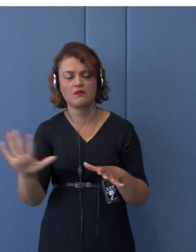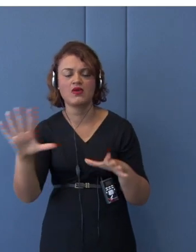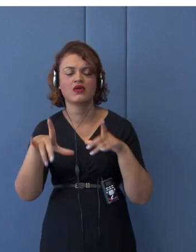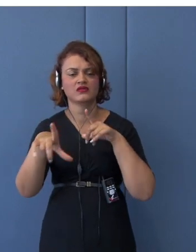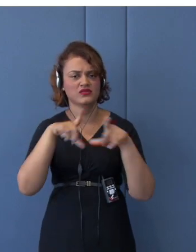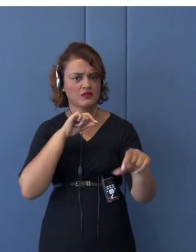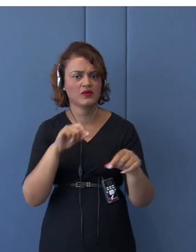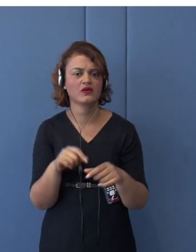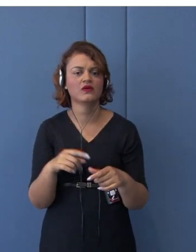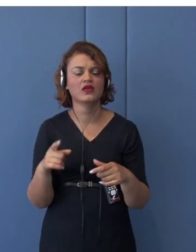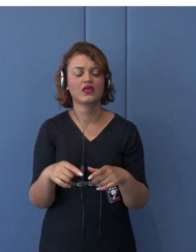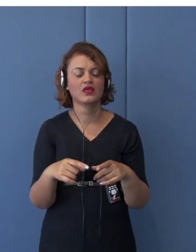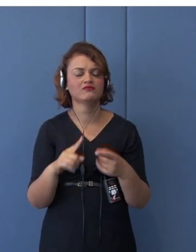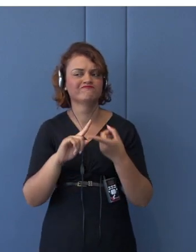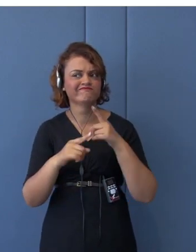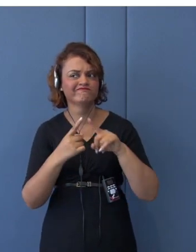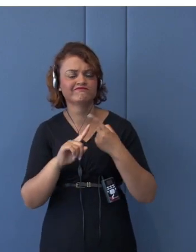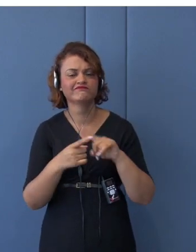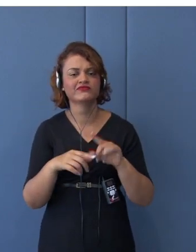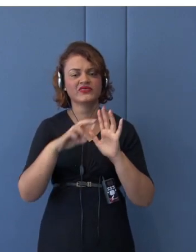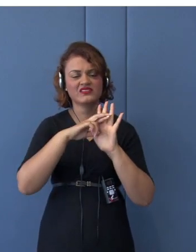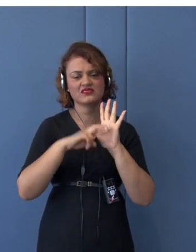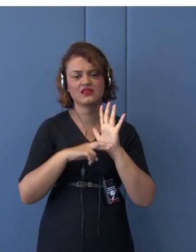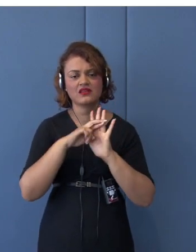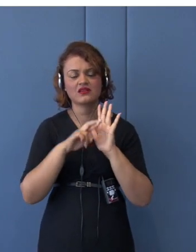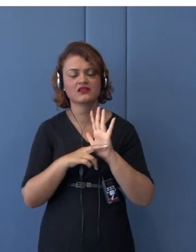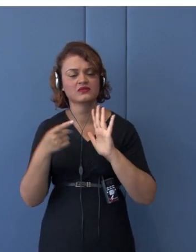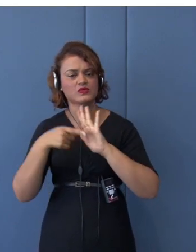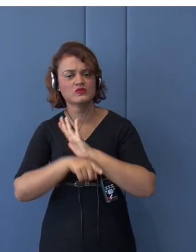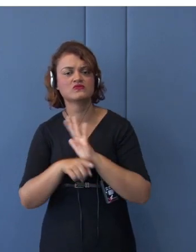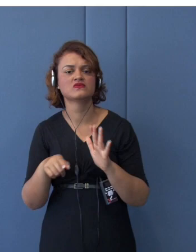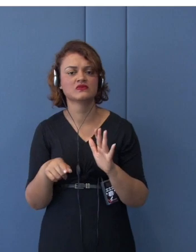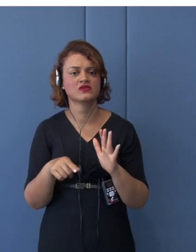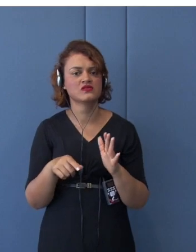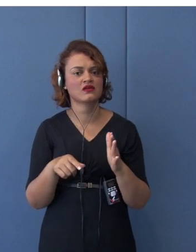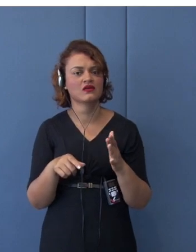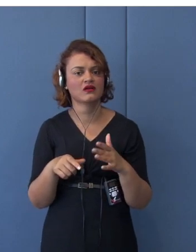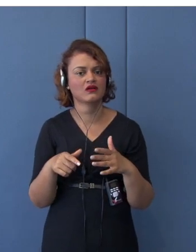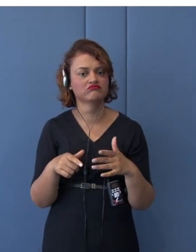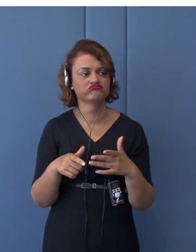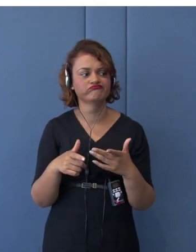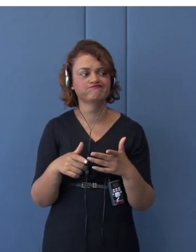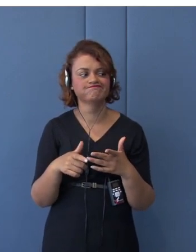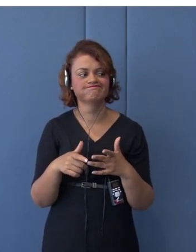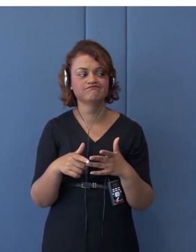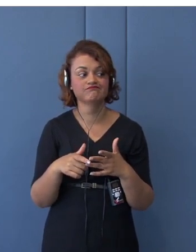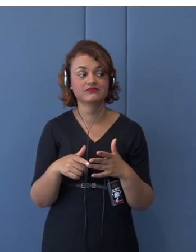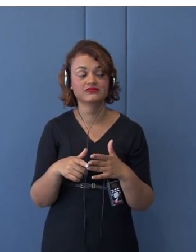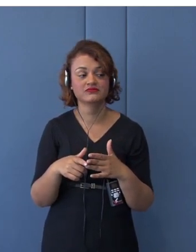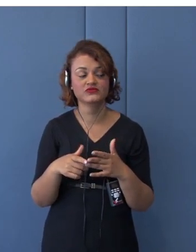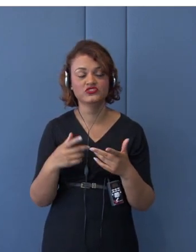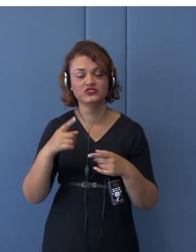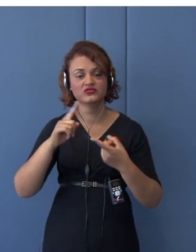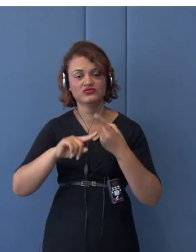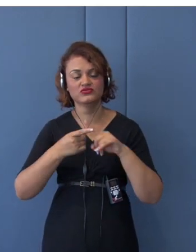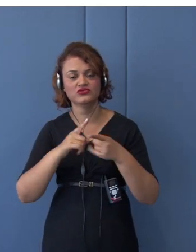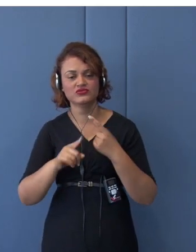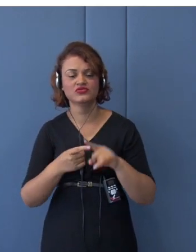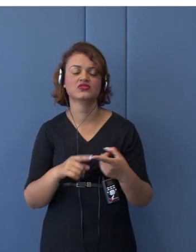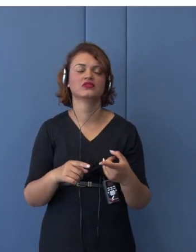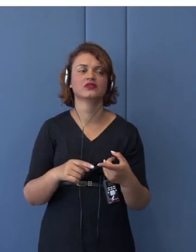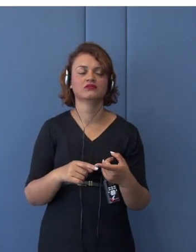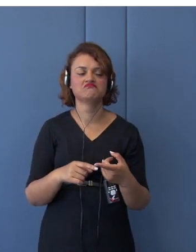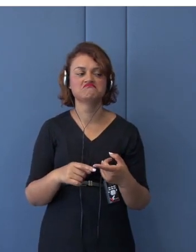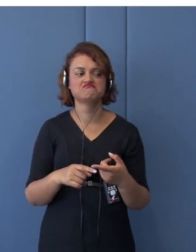the depths of the rules discussed or negotiated differ from one